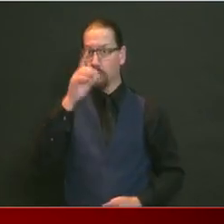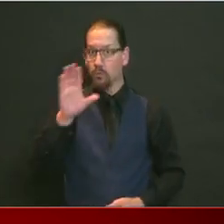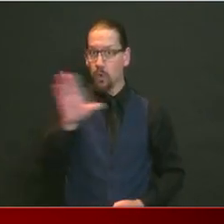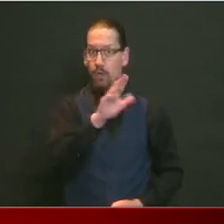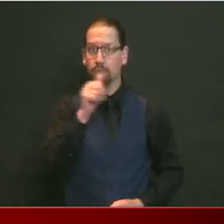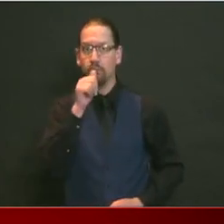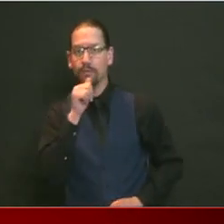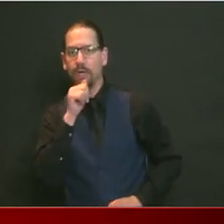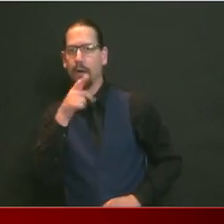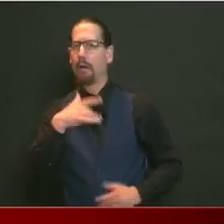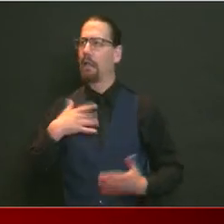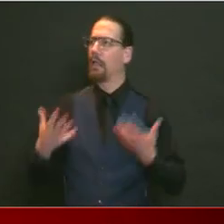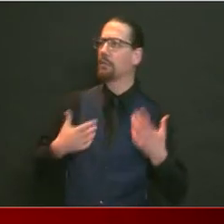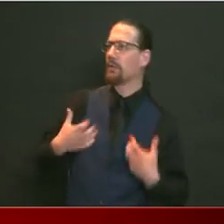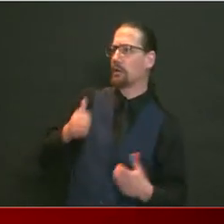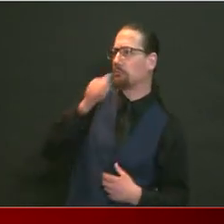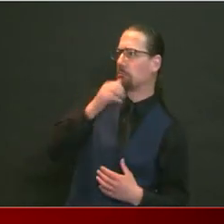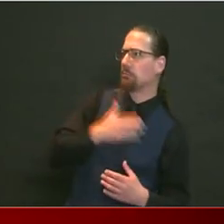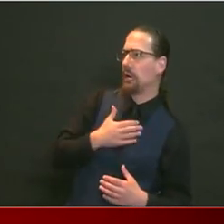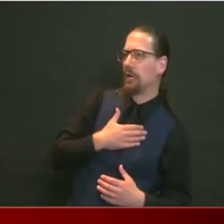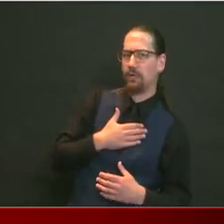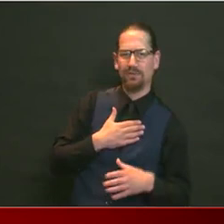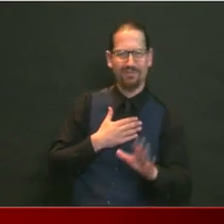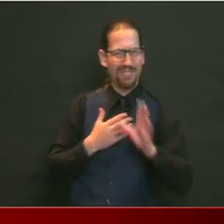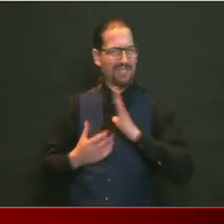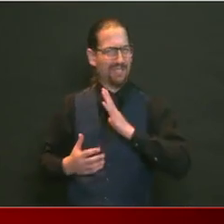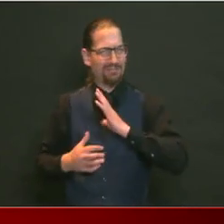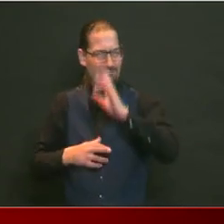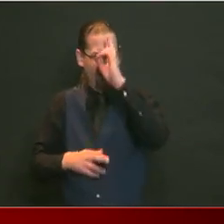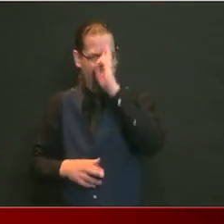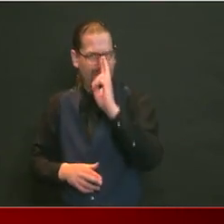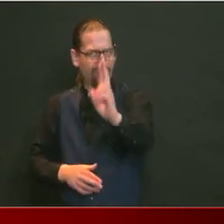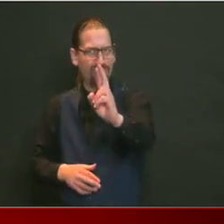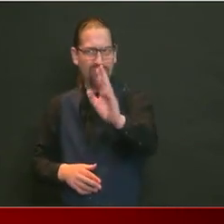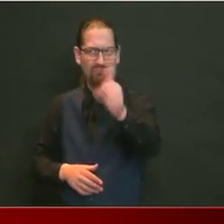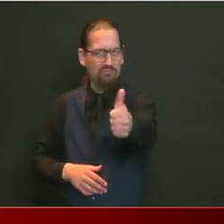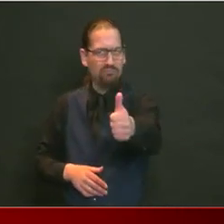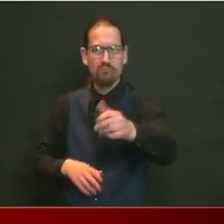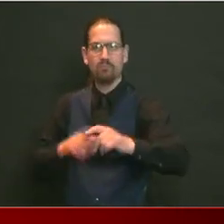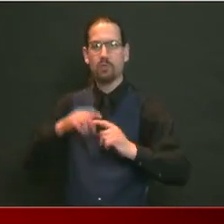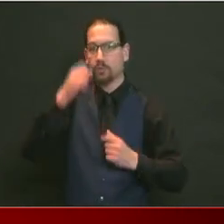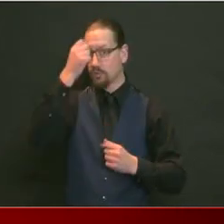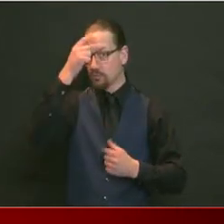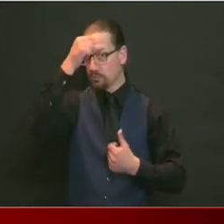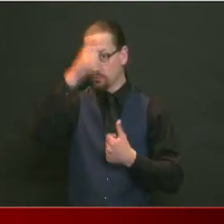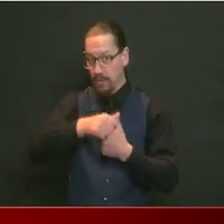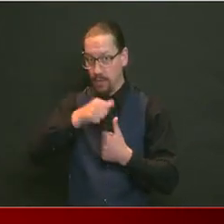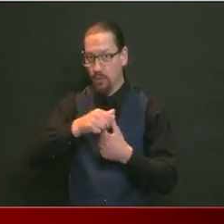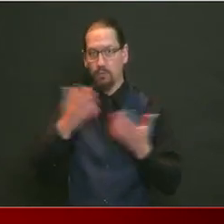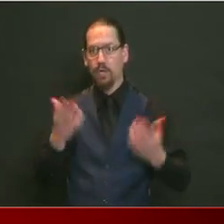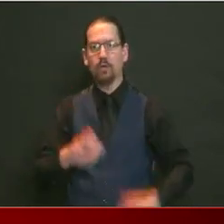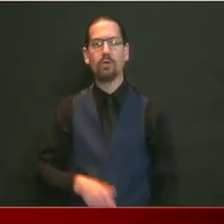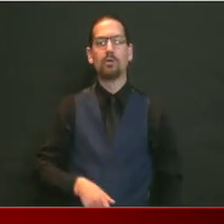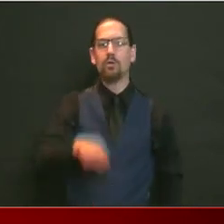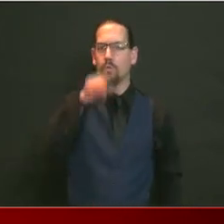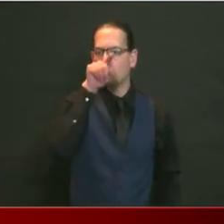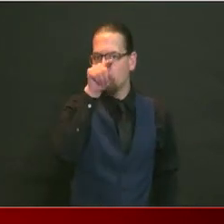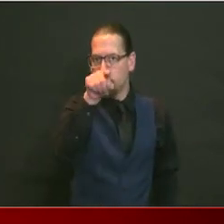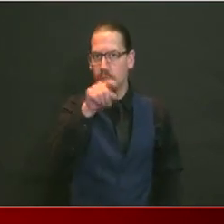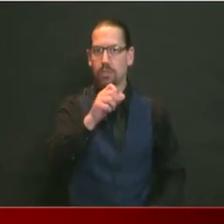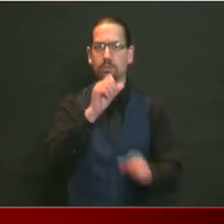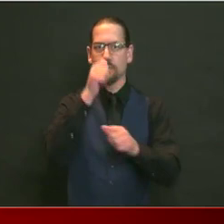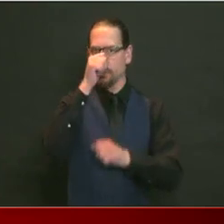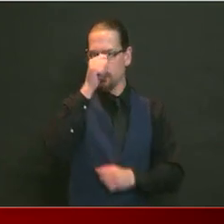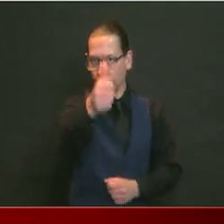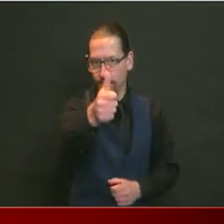that the only information that is shared with us is the information that you choose to share. If you do choose